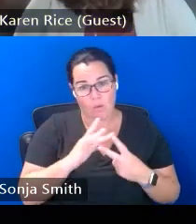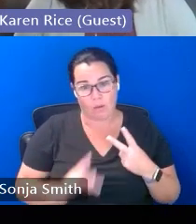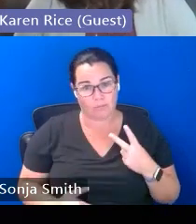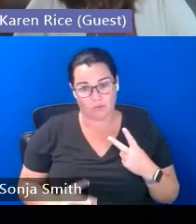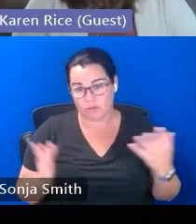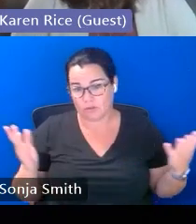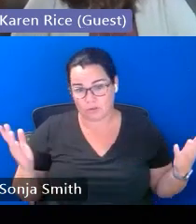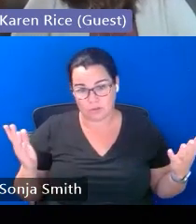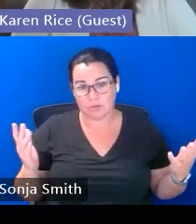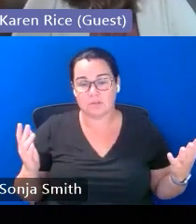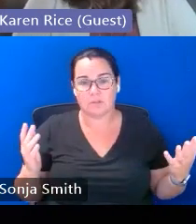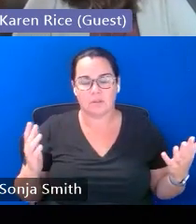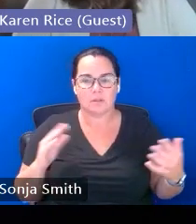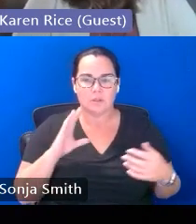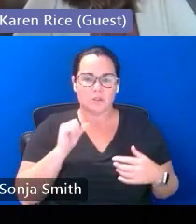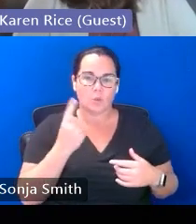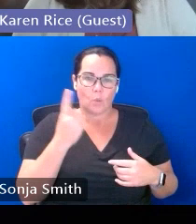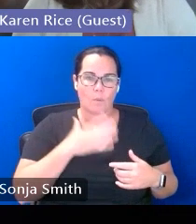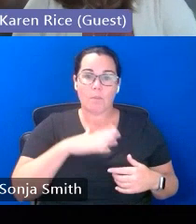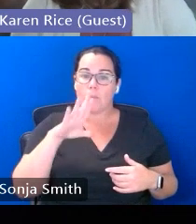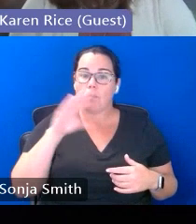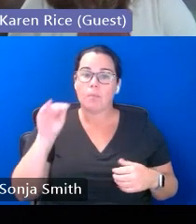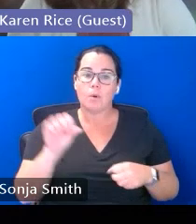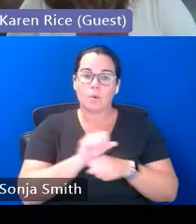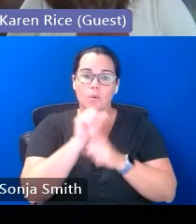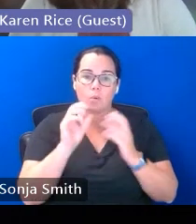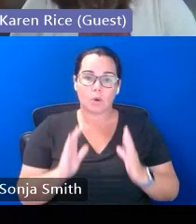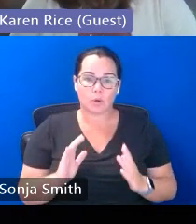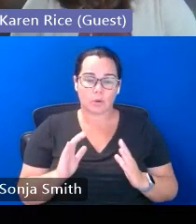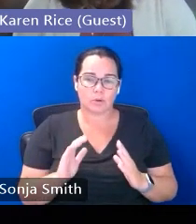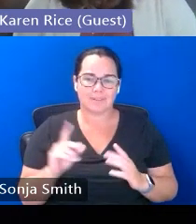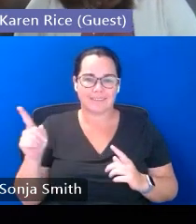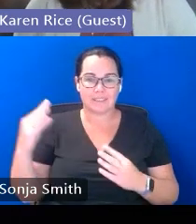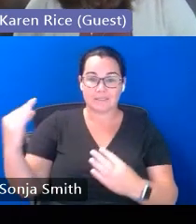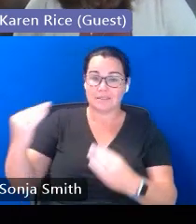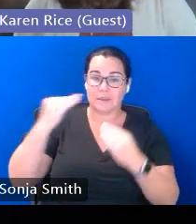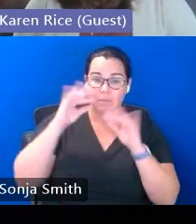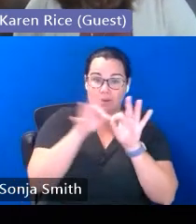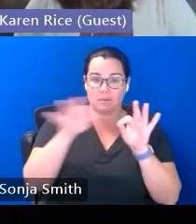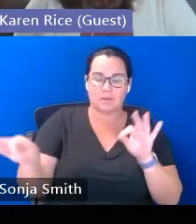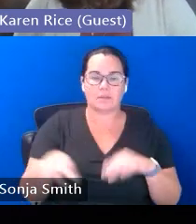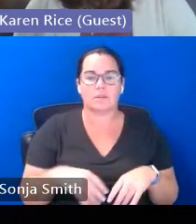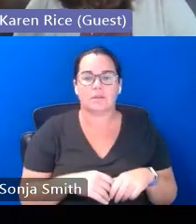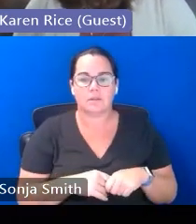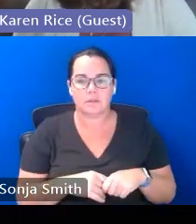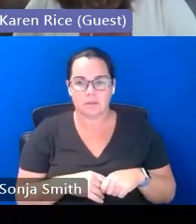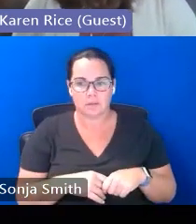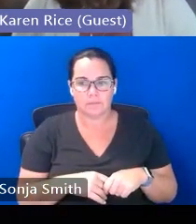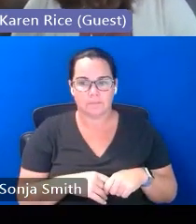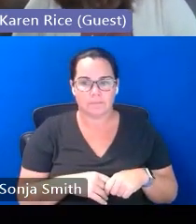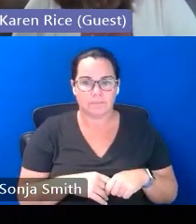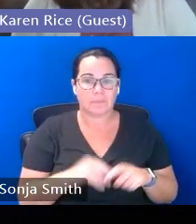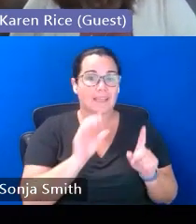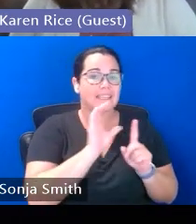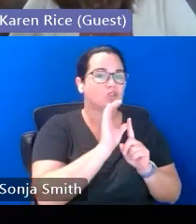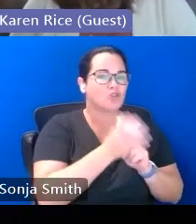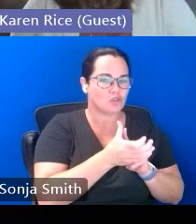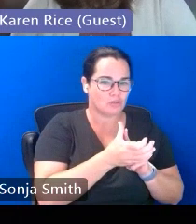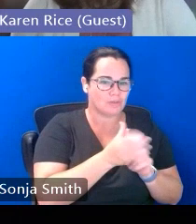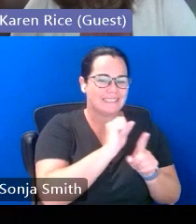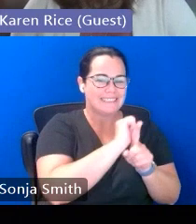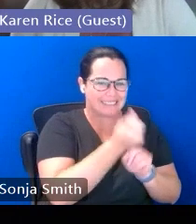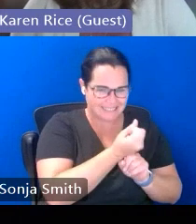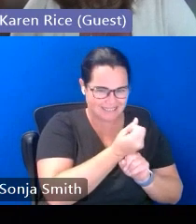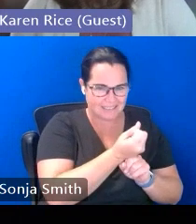i have a co-worker who taught me the phrase circumstance supported by cultural norms and that's really